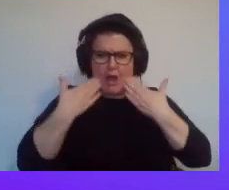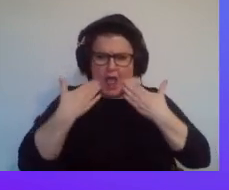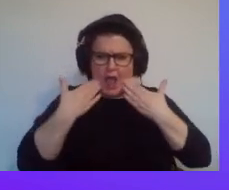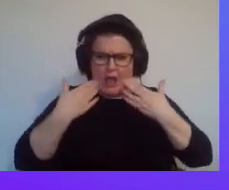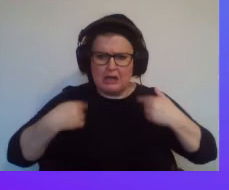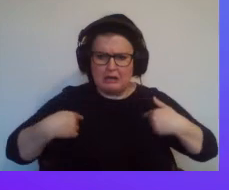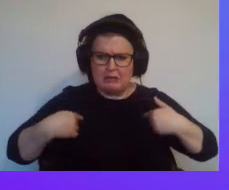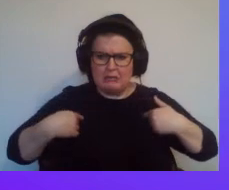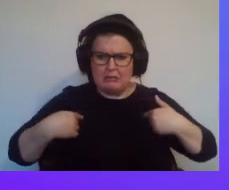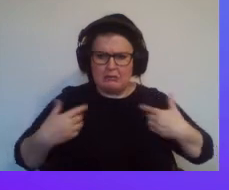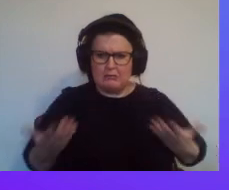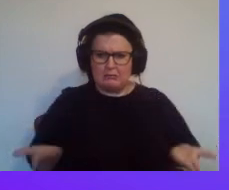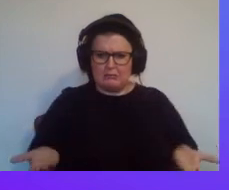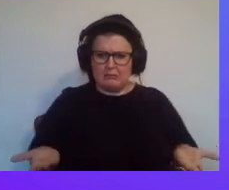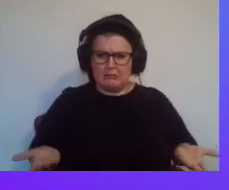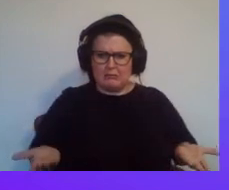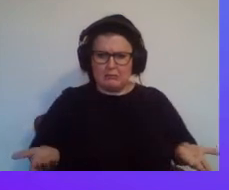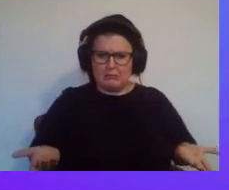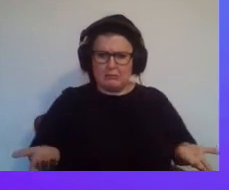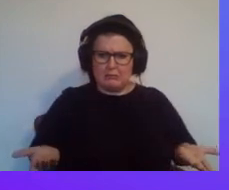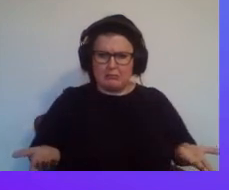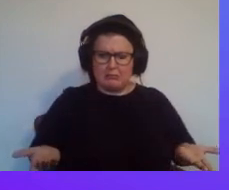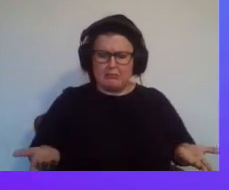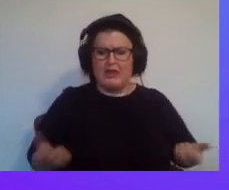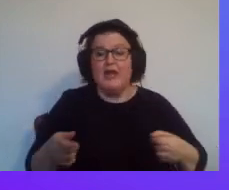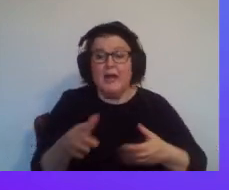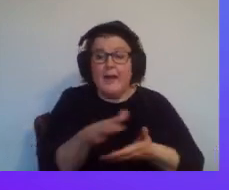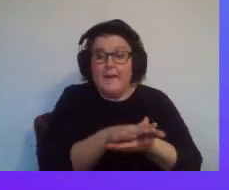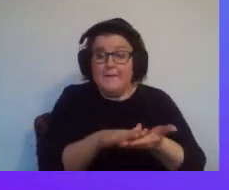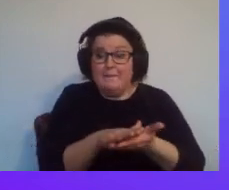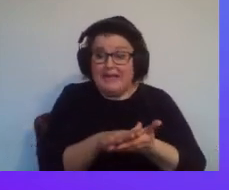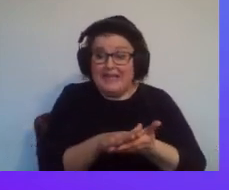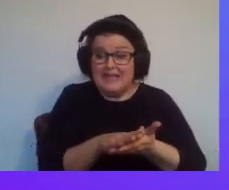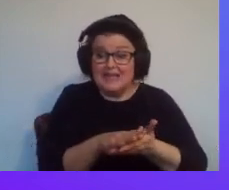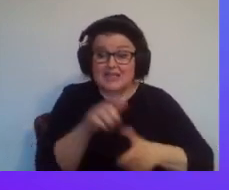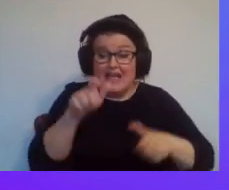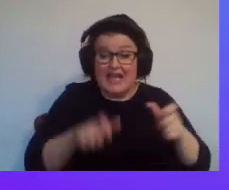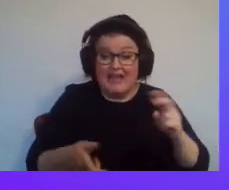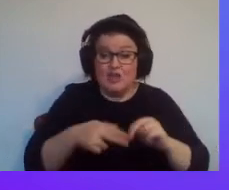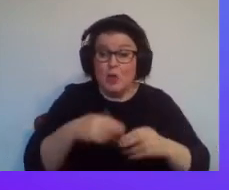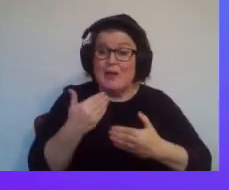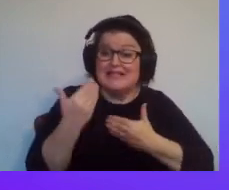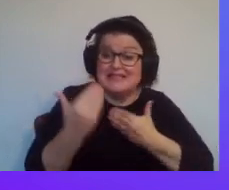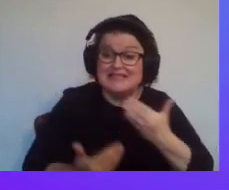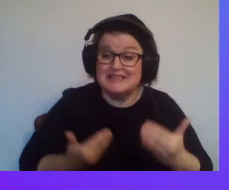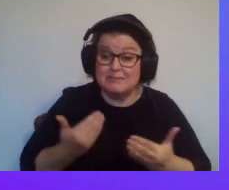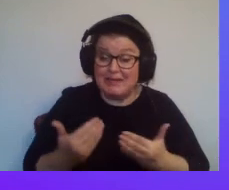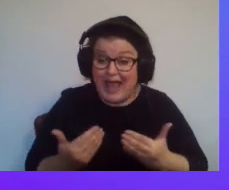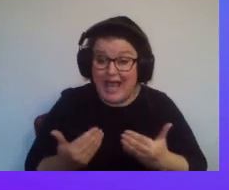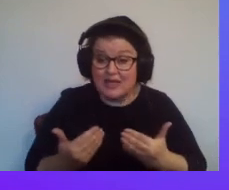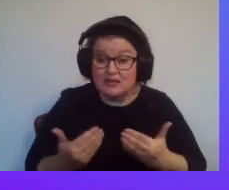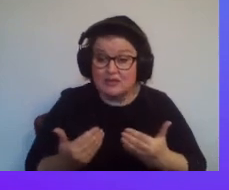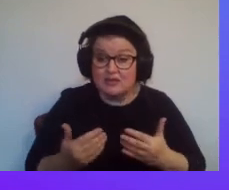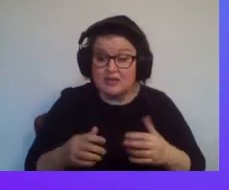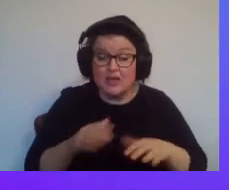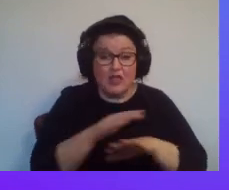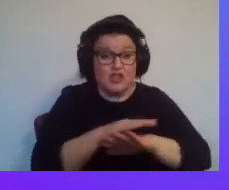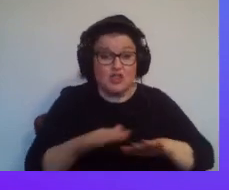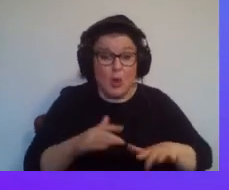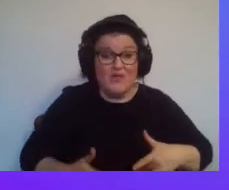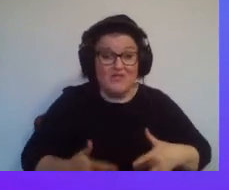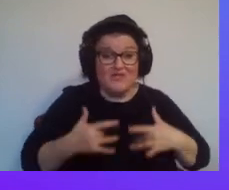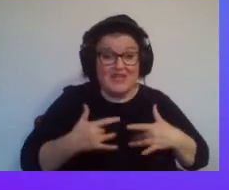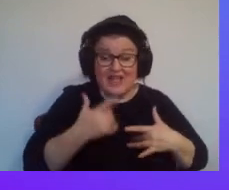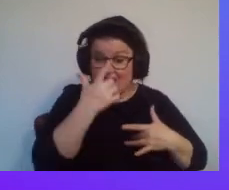we have to help those. If you supported people, perhaps, who couldn't afford or didn't feel as though they could afford